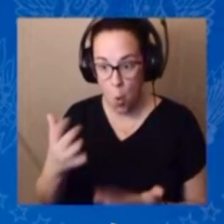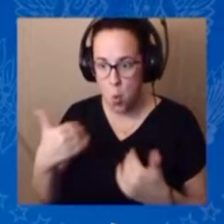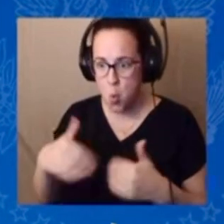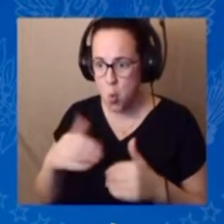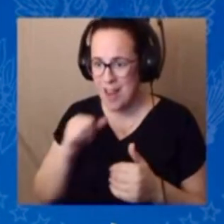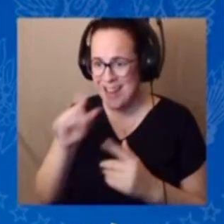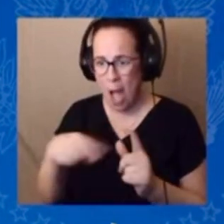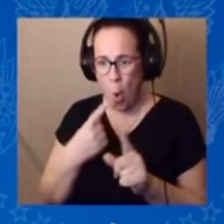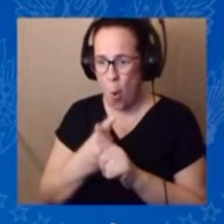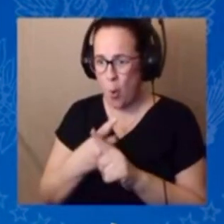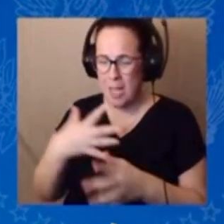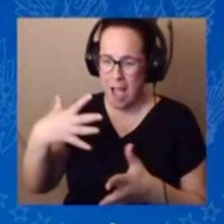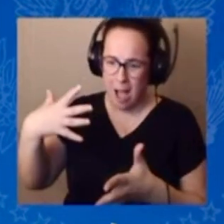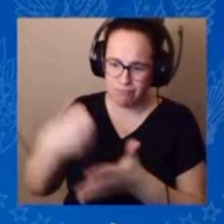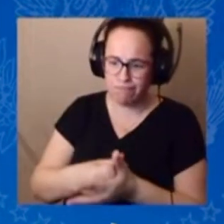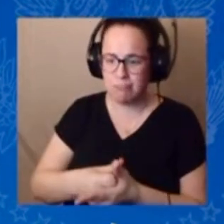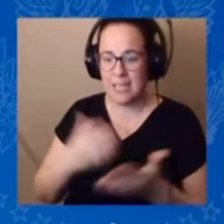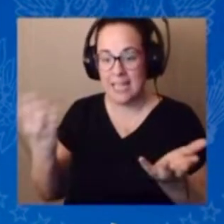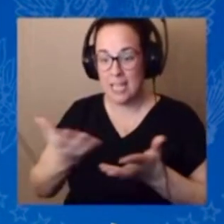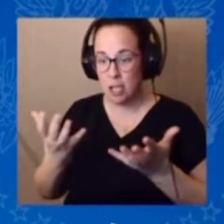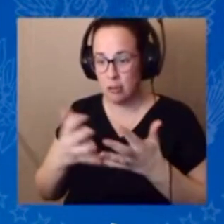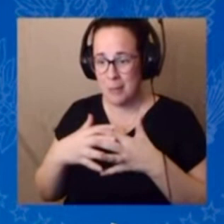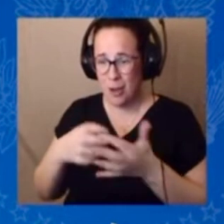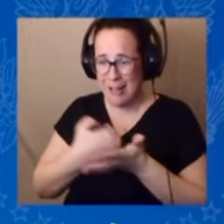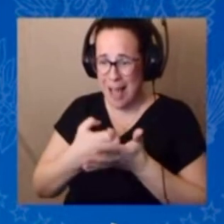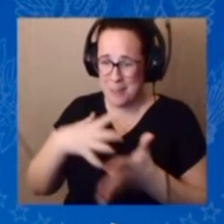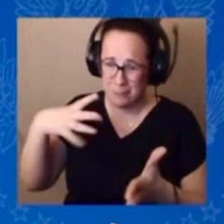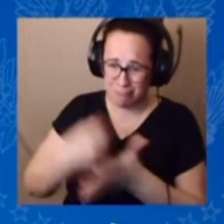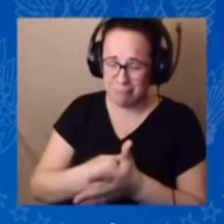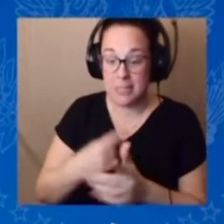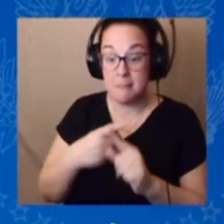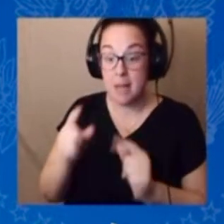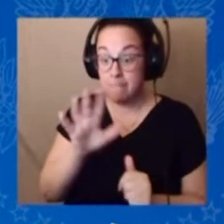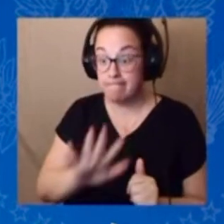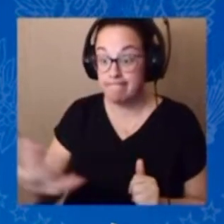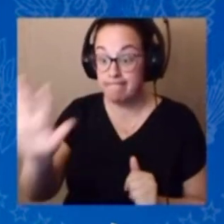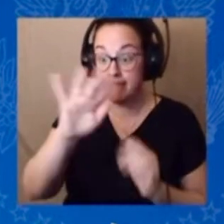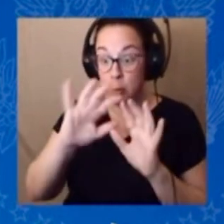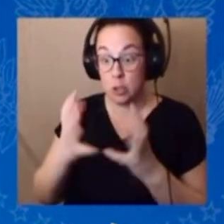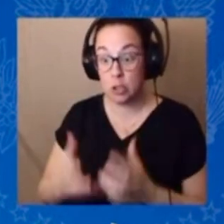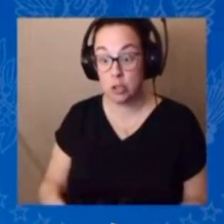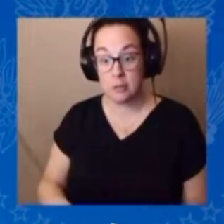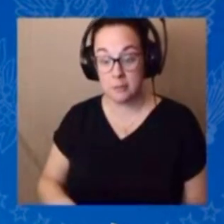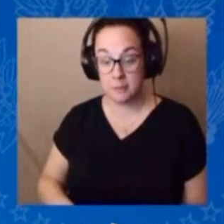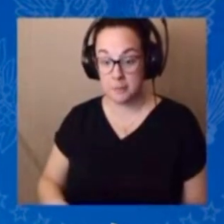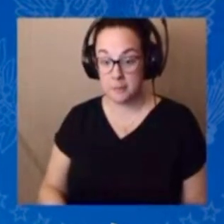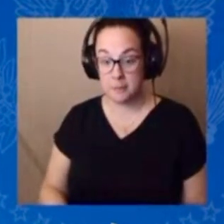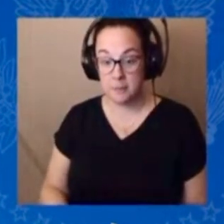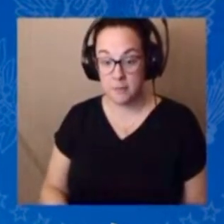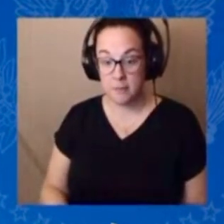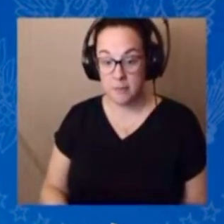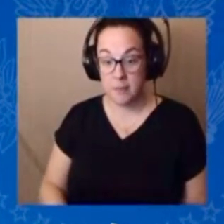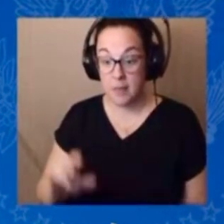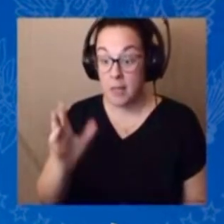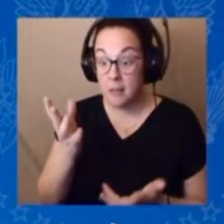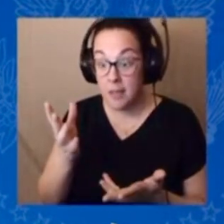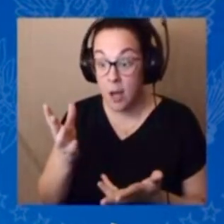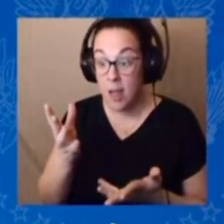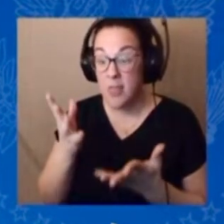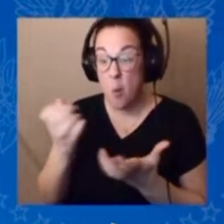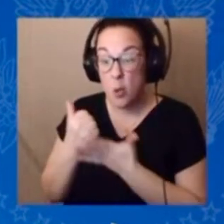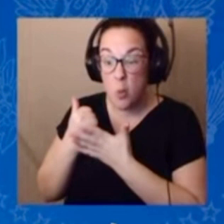They, and they want to cut taxes, cut more taxes for the very large corporations. They want the power,